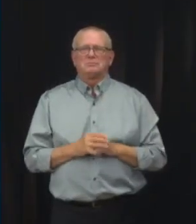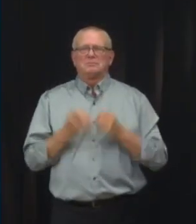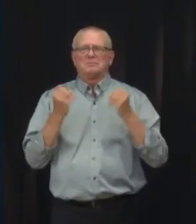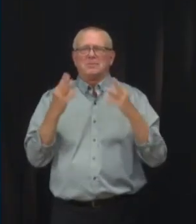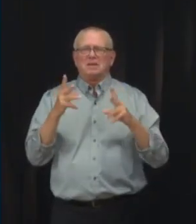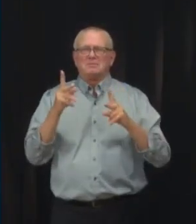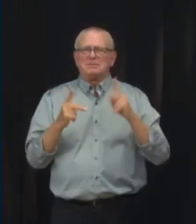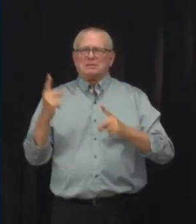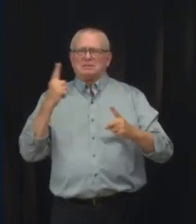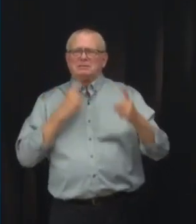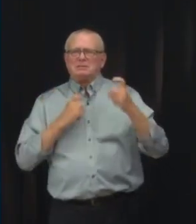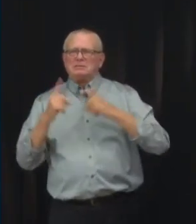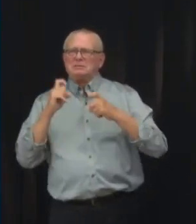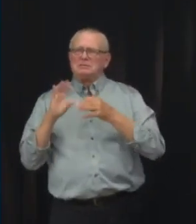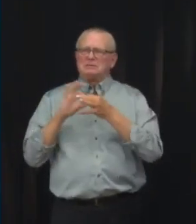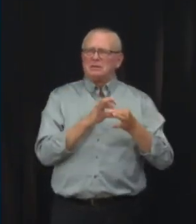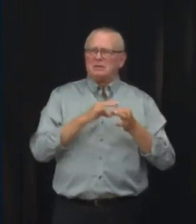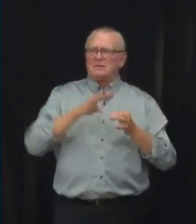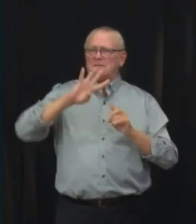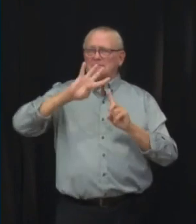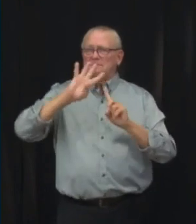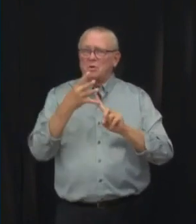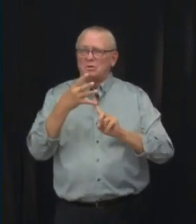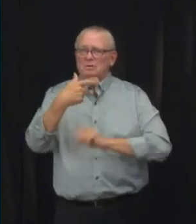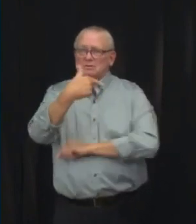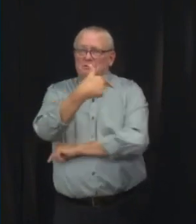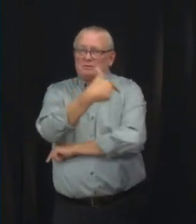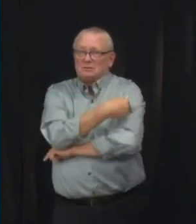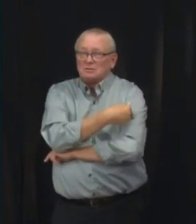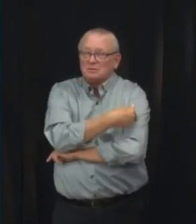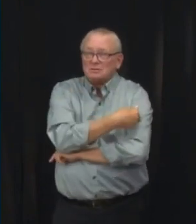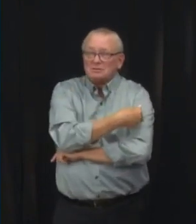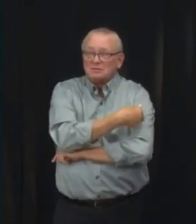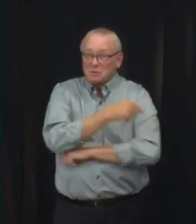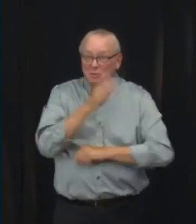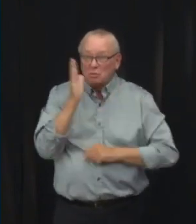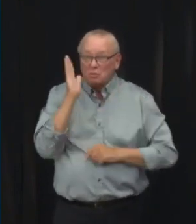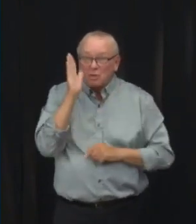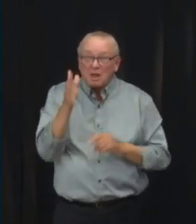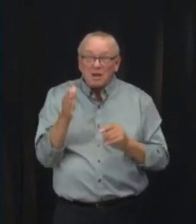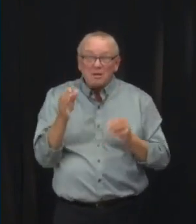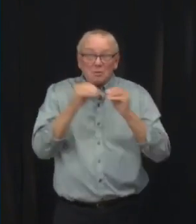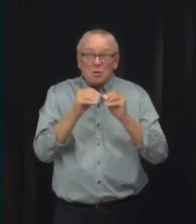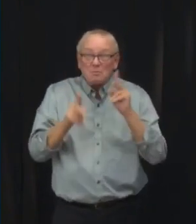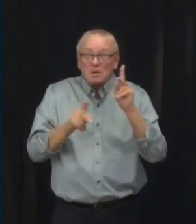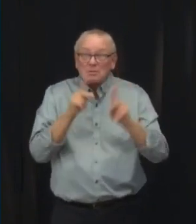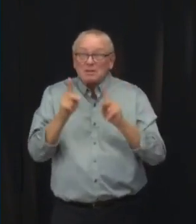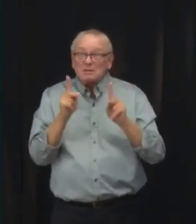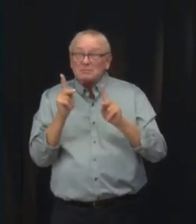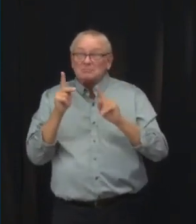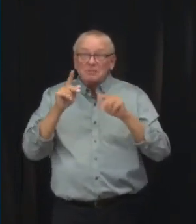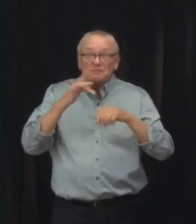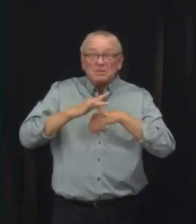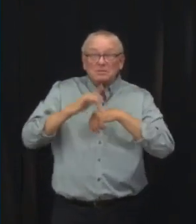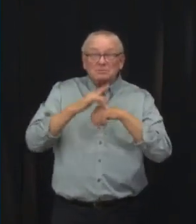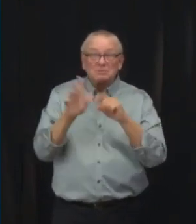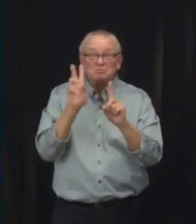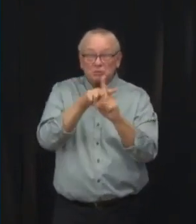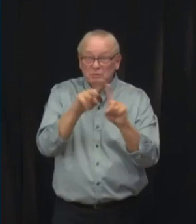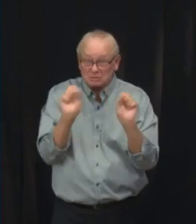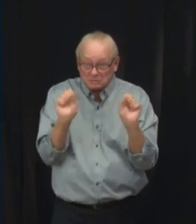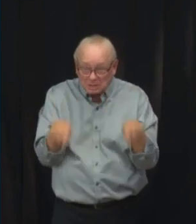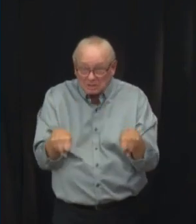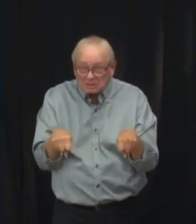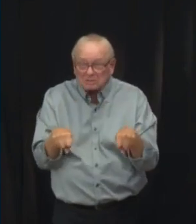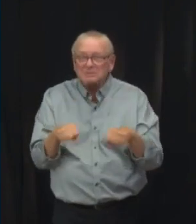we will be expanding eligibility for fourth doses to those who have had their third booster many months ago. We